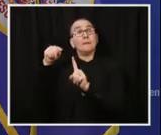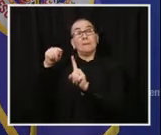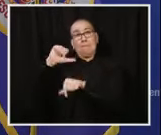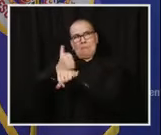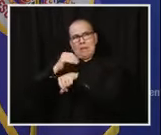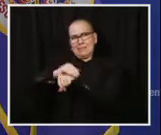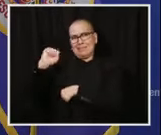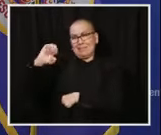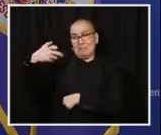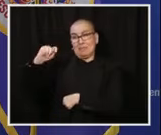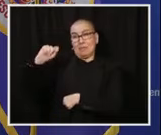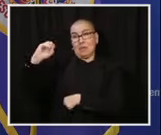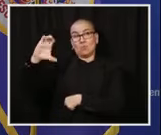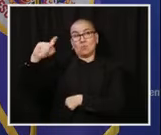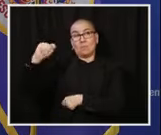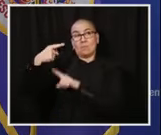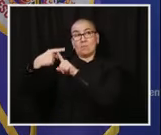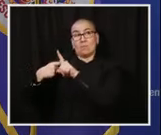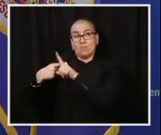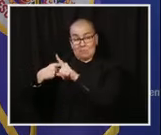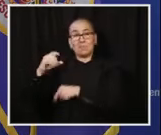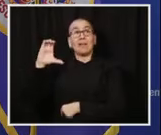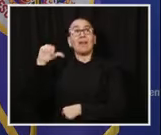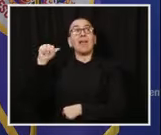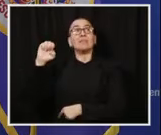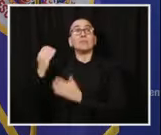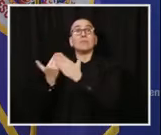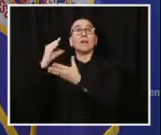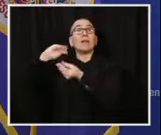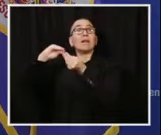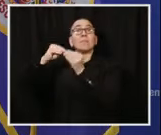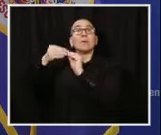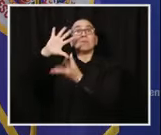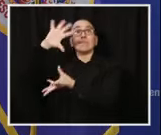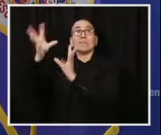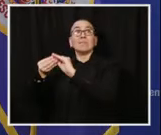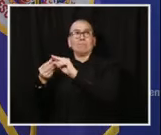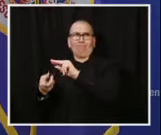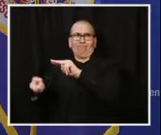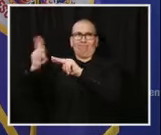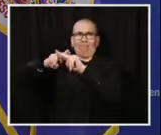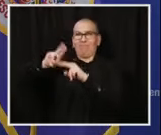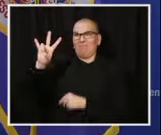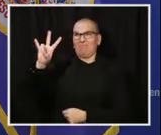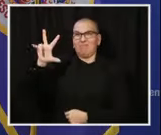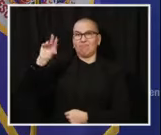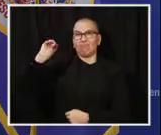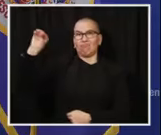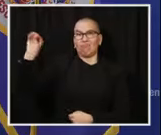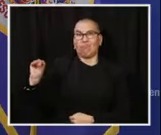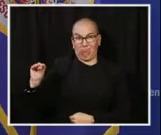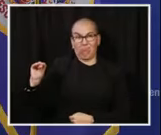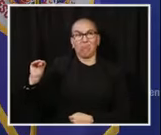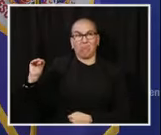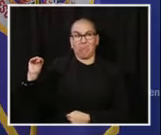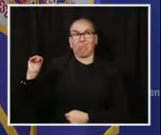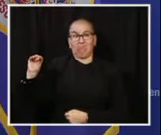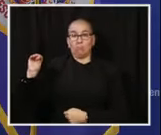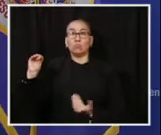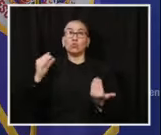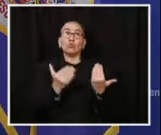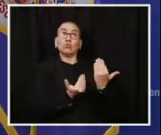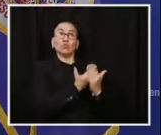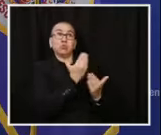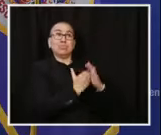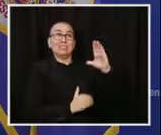new cases in the overall population in Minnesota increased by 73%, while new cases in long-term care facilities increased only